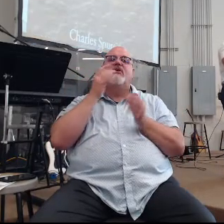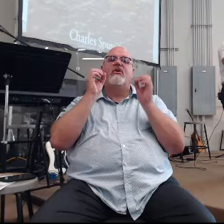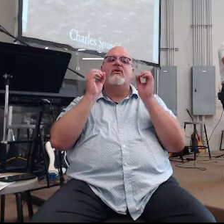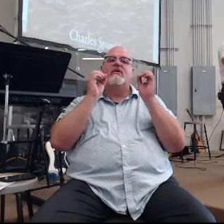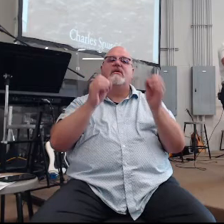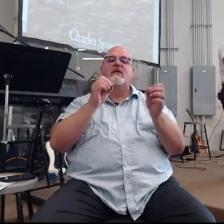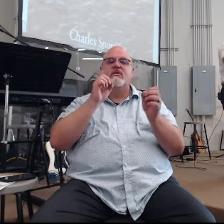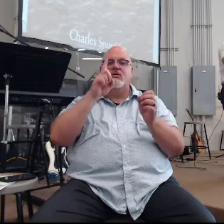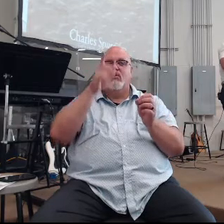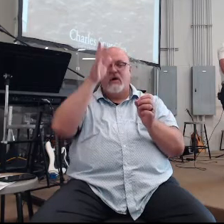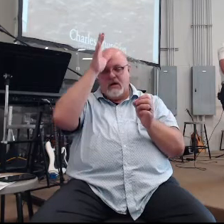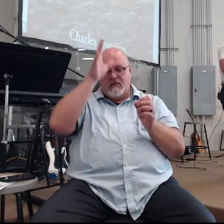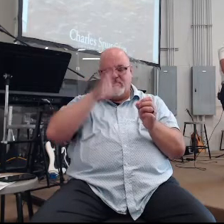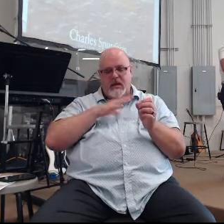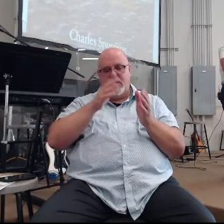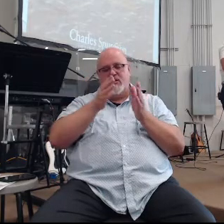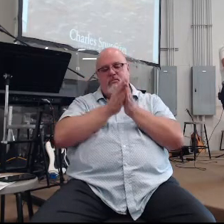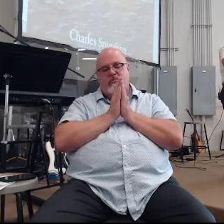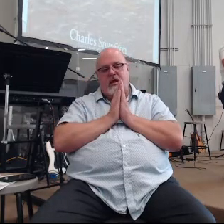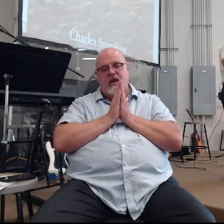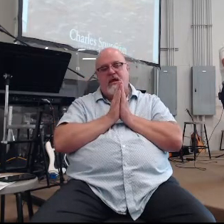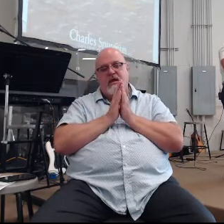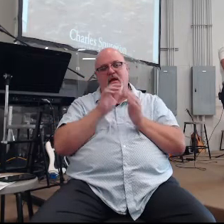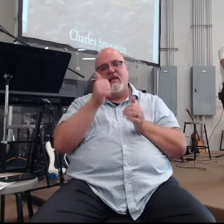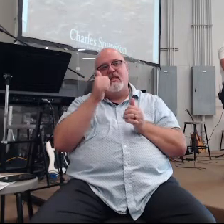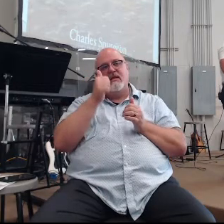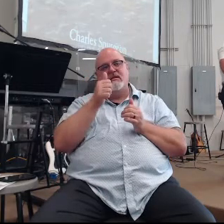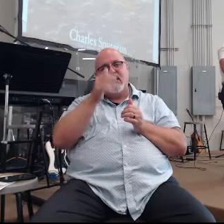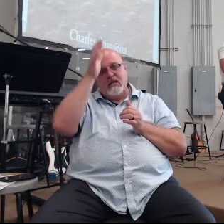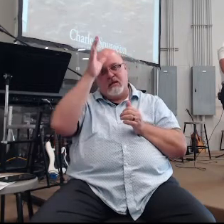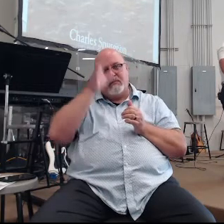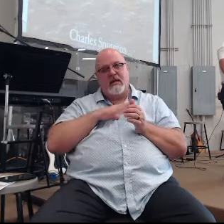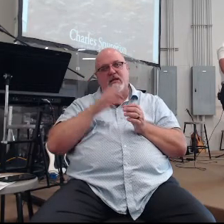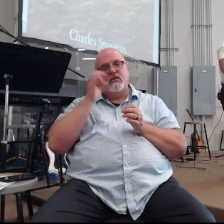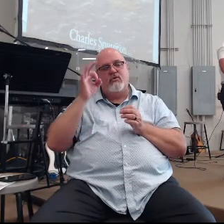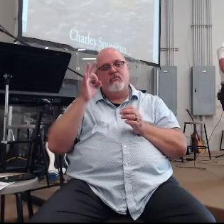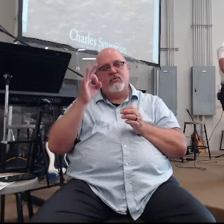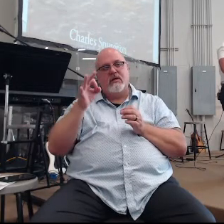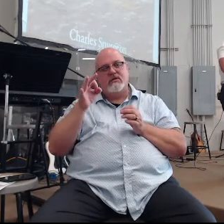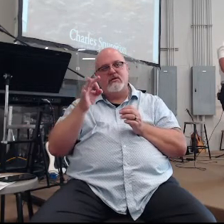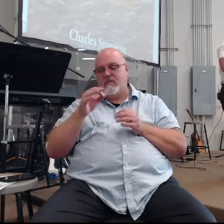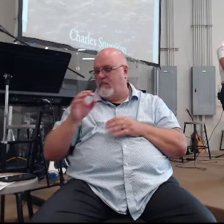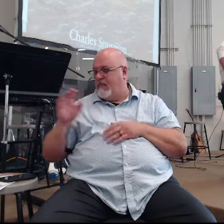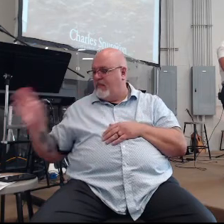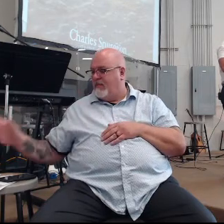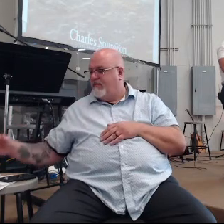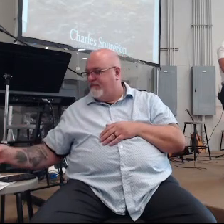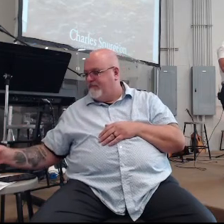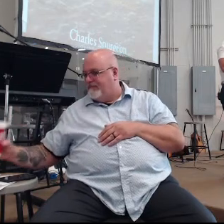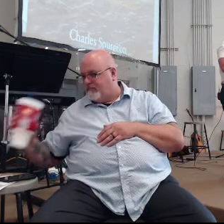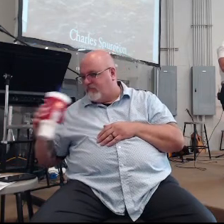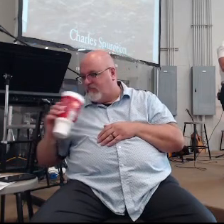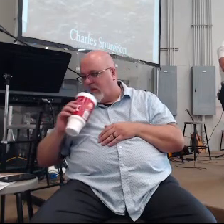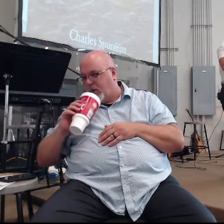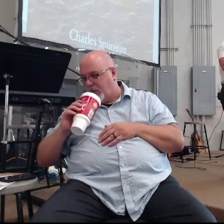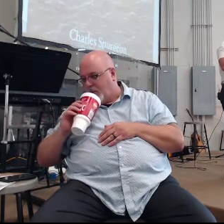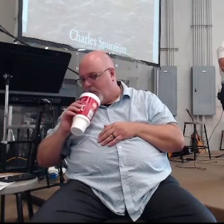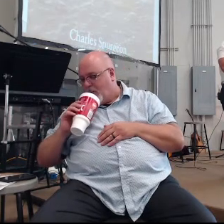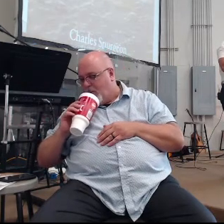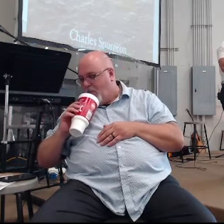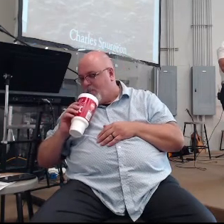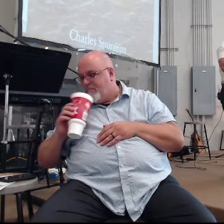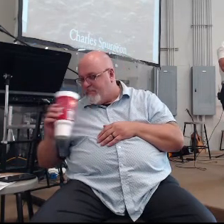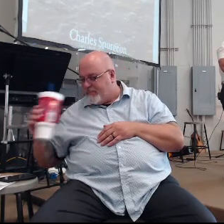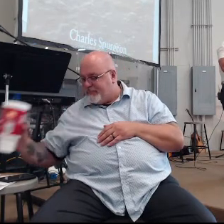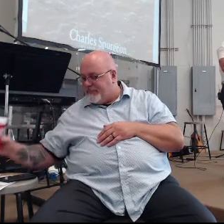one man to pray than ten men to preach the prince of preachers who probably did